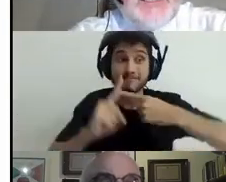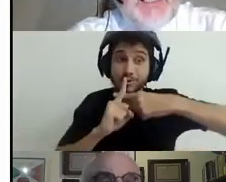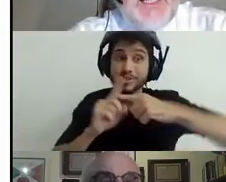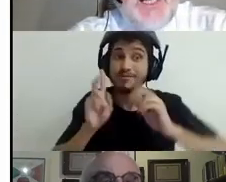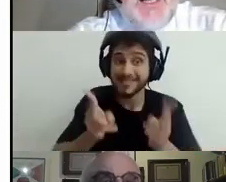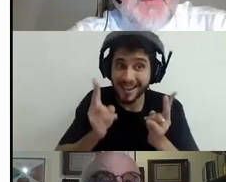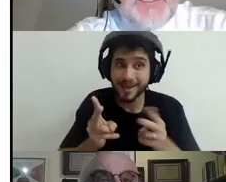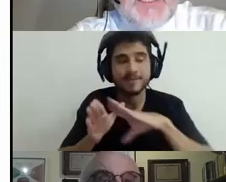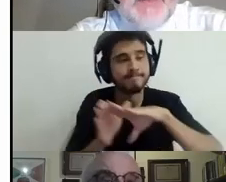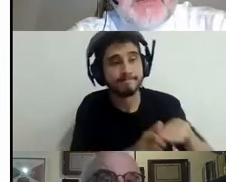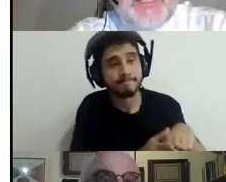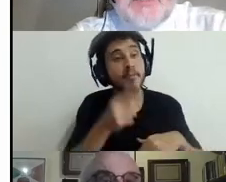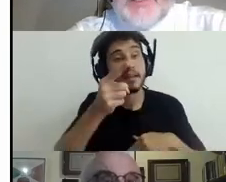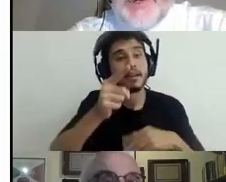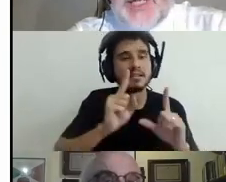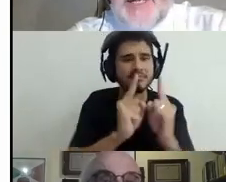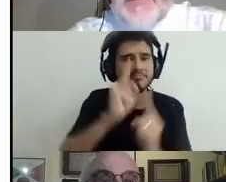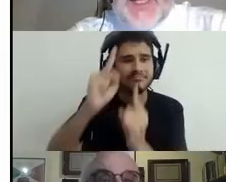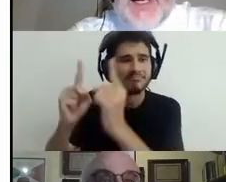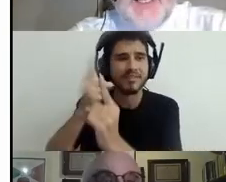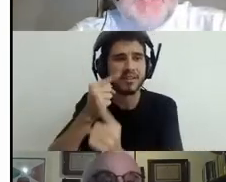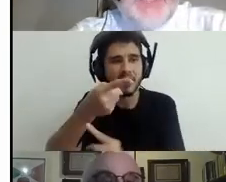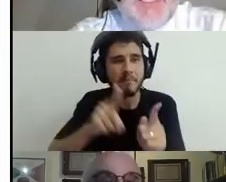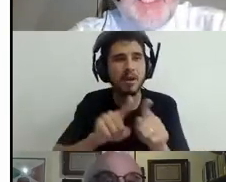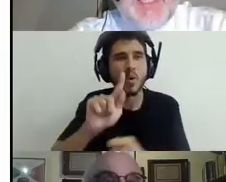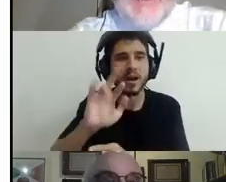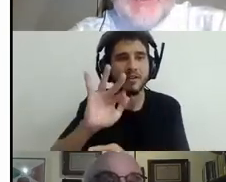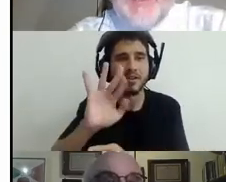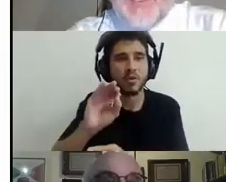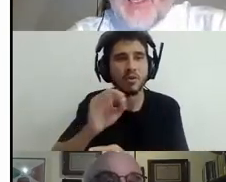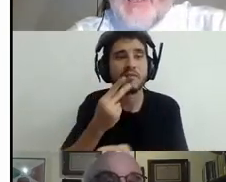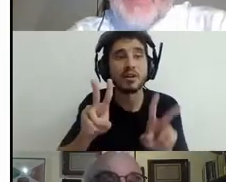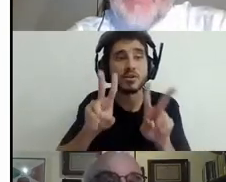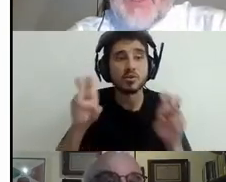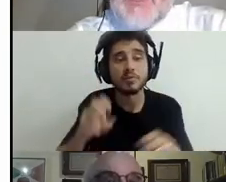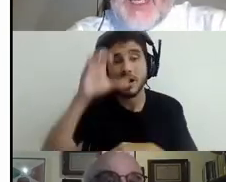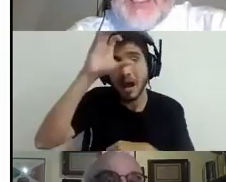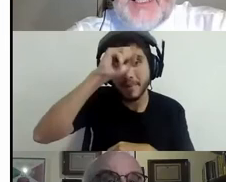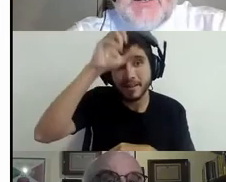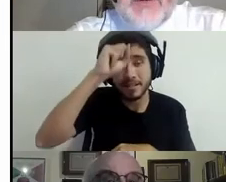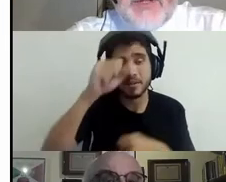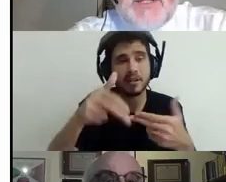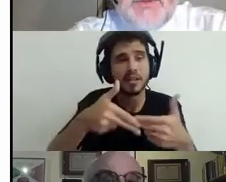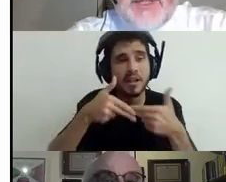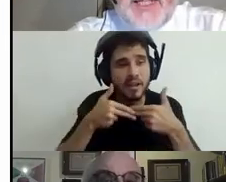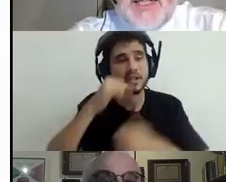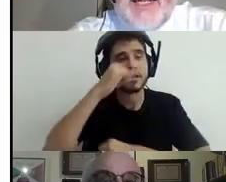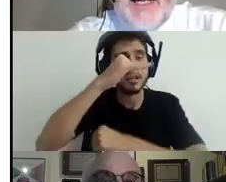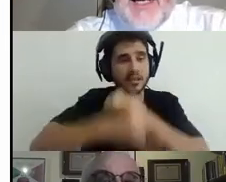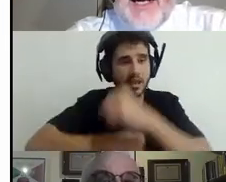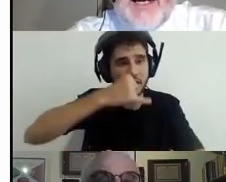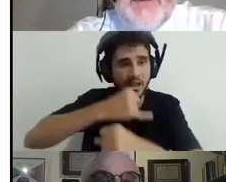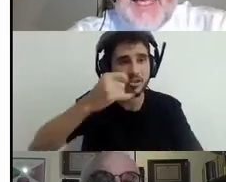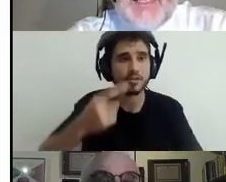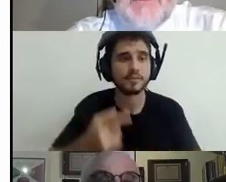States, which is about digital learning. And again, differentiating according to the